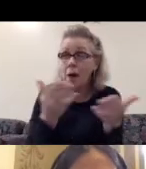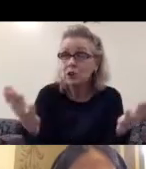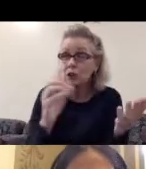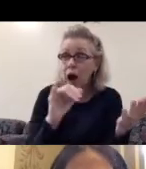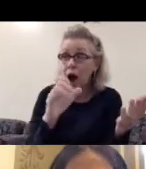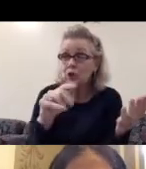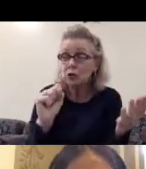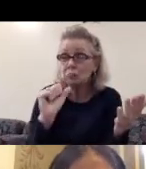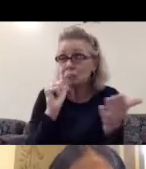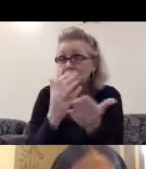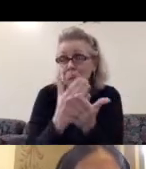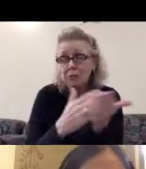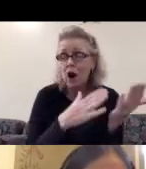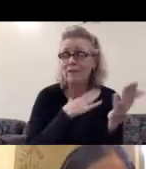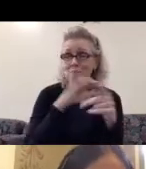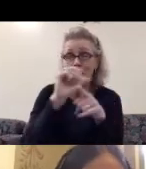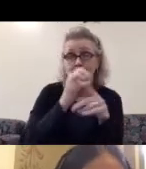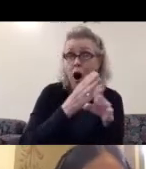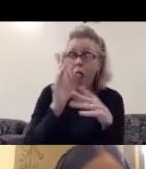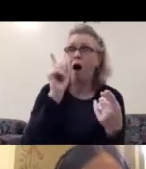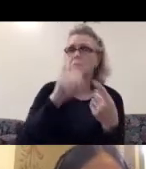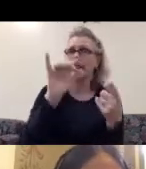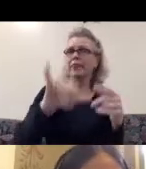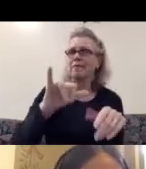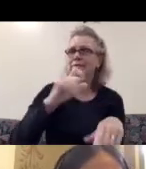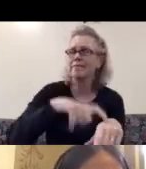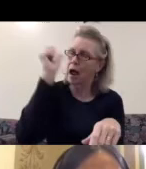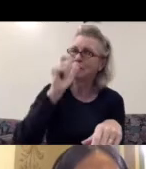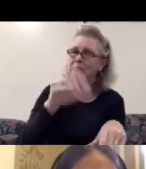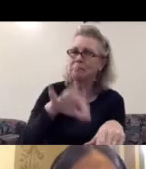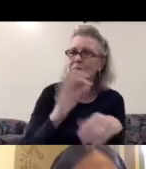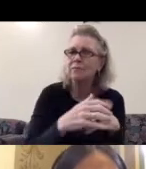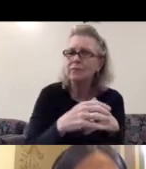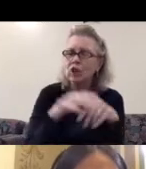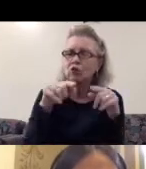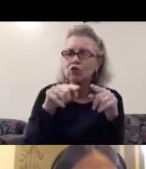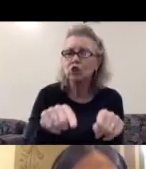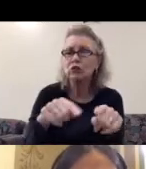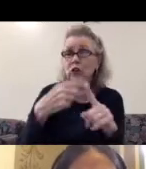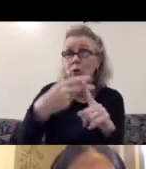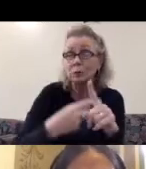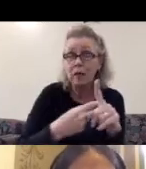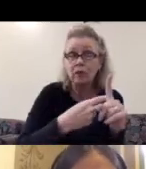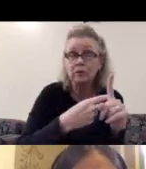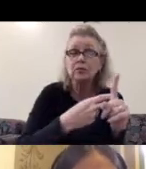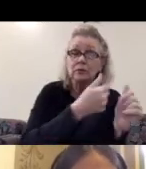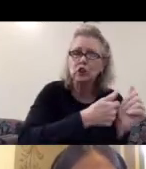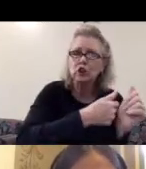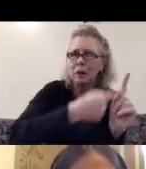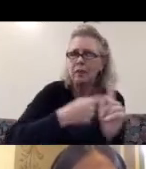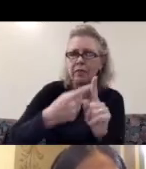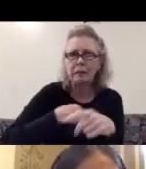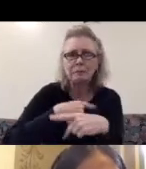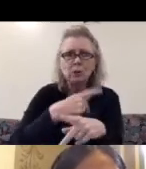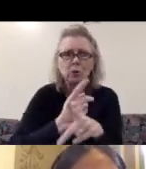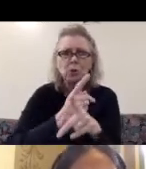part of my practice until then. During two periods of two months, each one, I produced the sculptures,